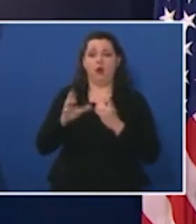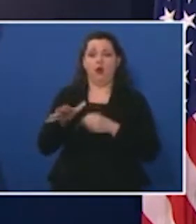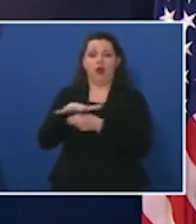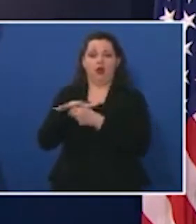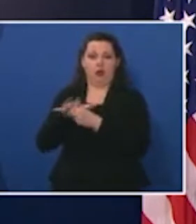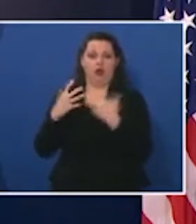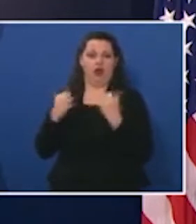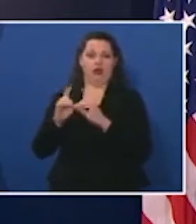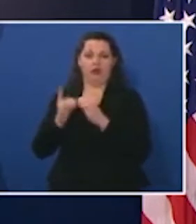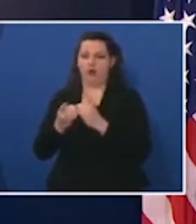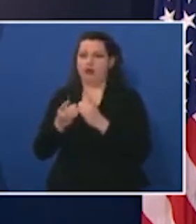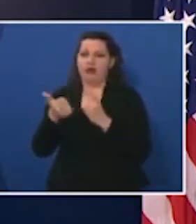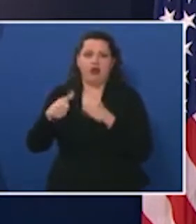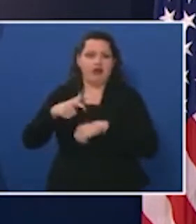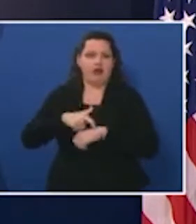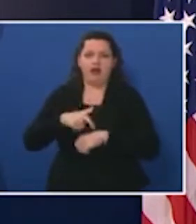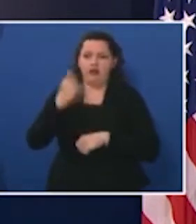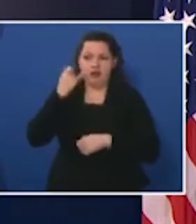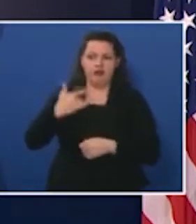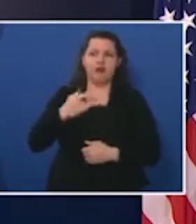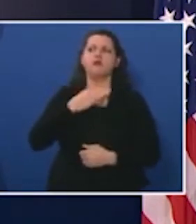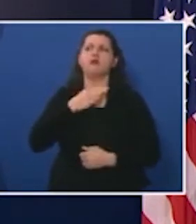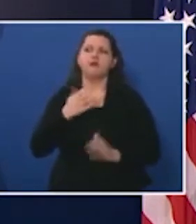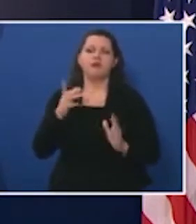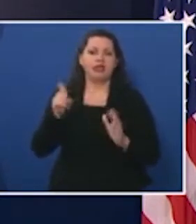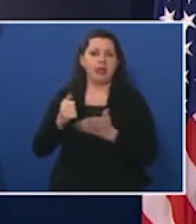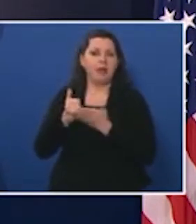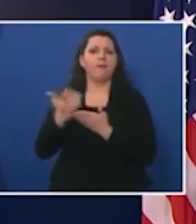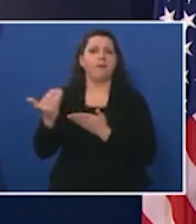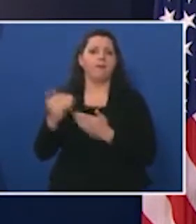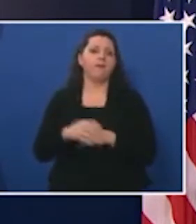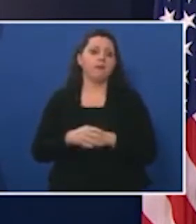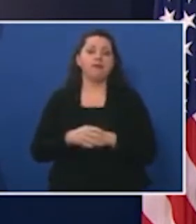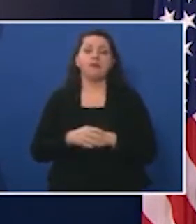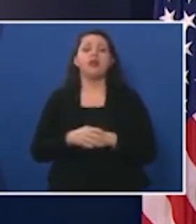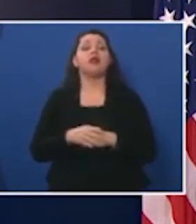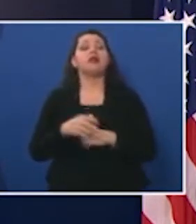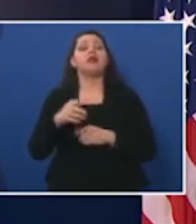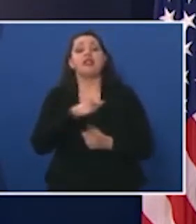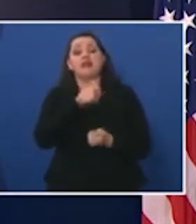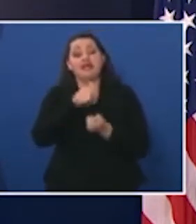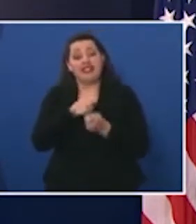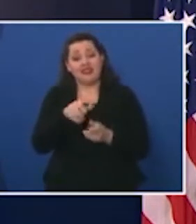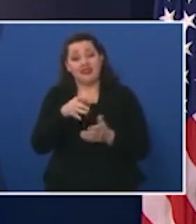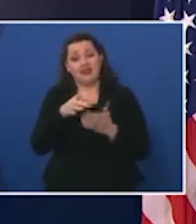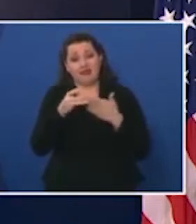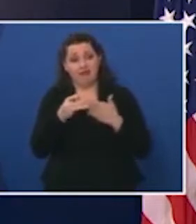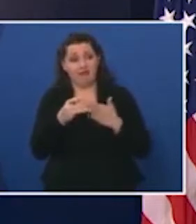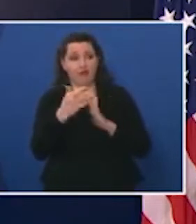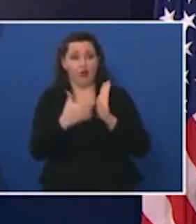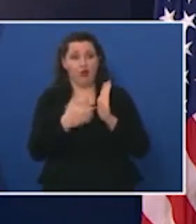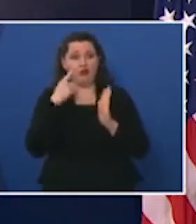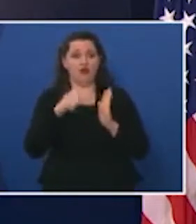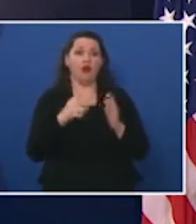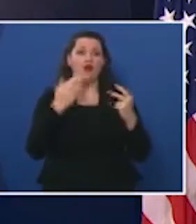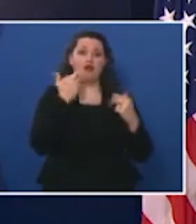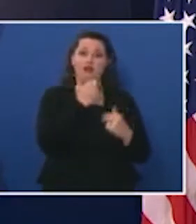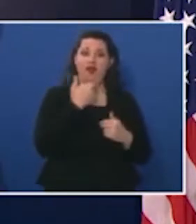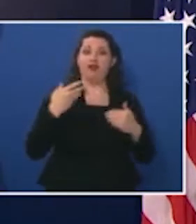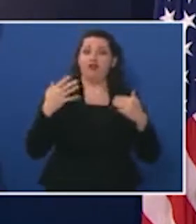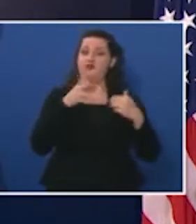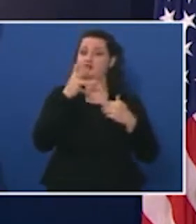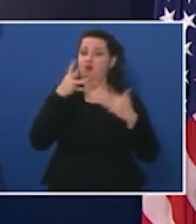any time for assistance and additional guidance specific guidance for opening of restaurants and farmers markets is already